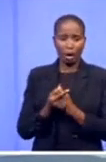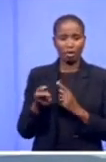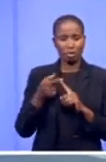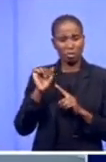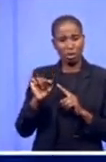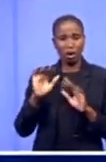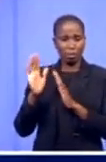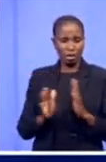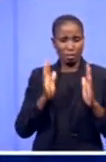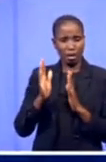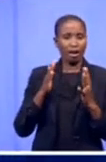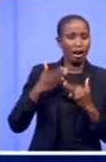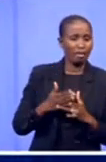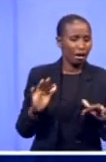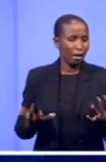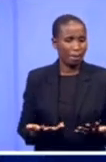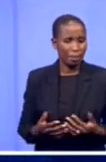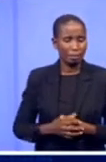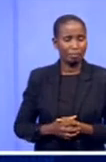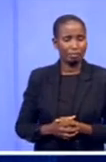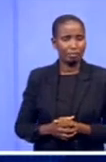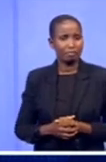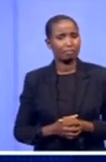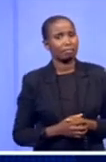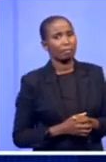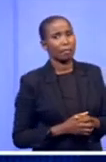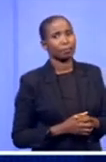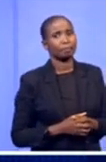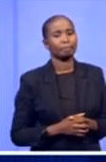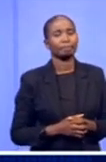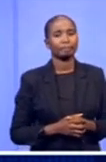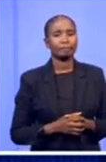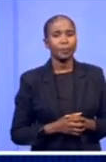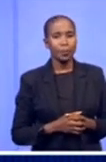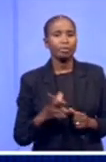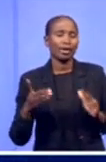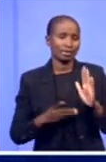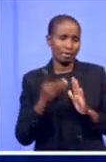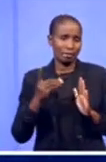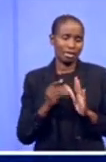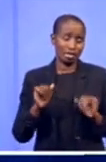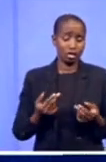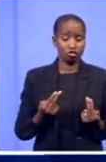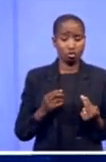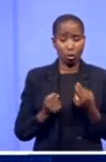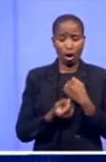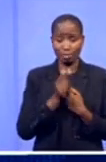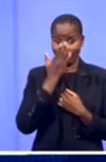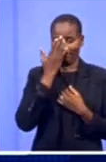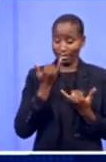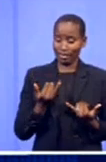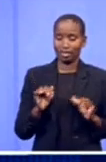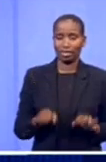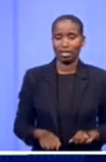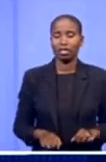So it's a recent development, but it's something we have to think about carefully. I think it makes us focus on certain